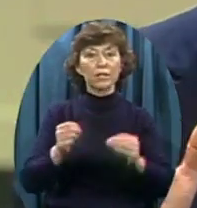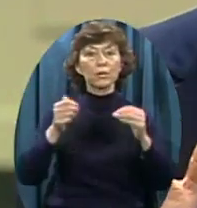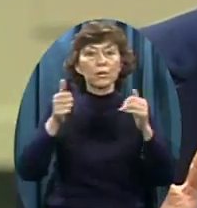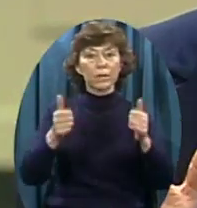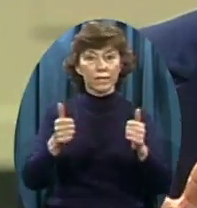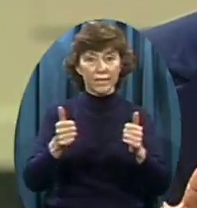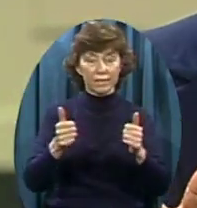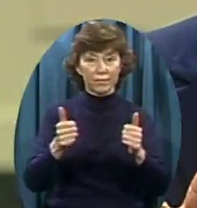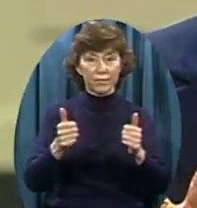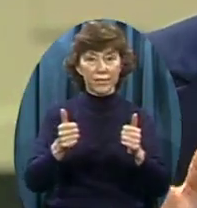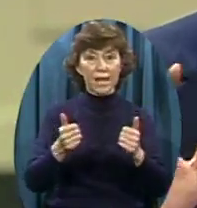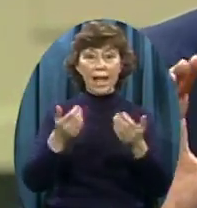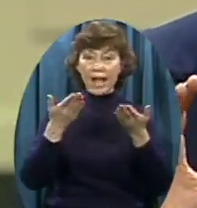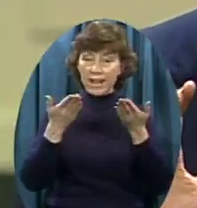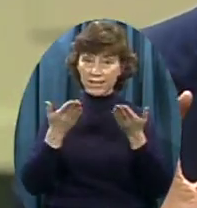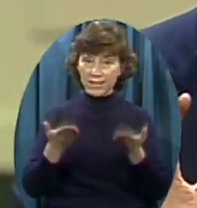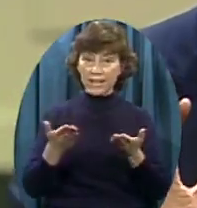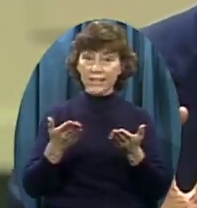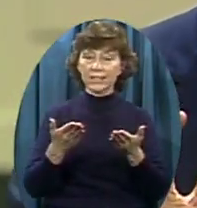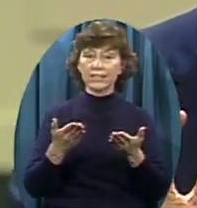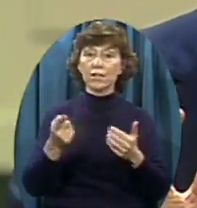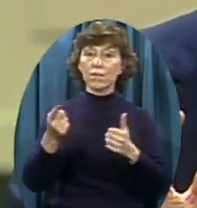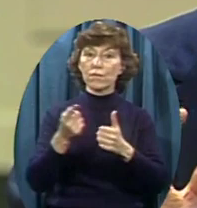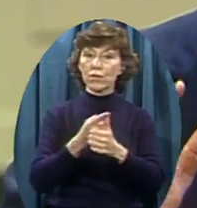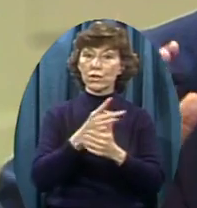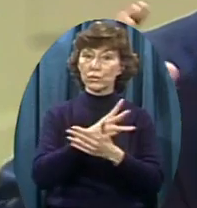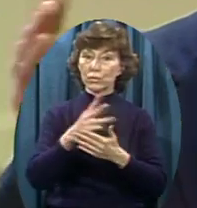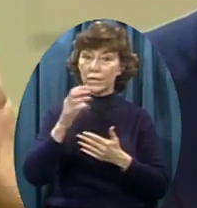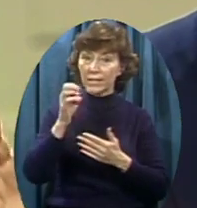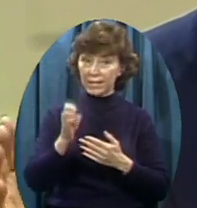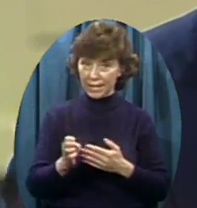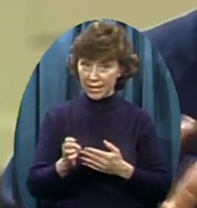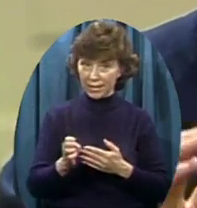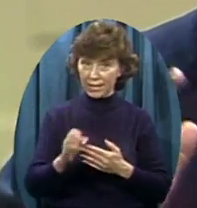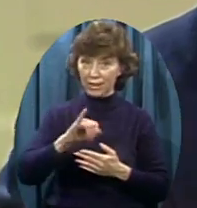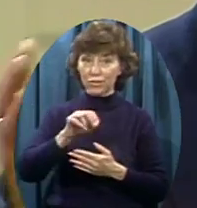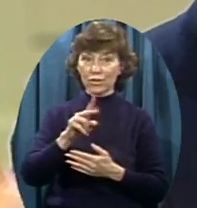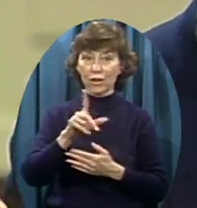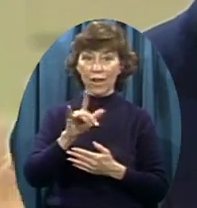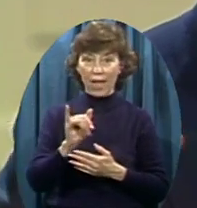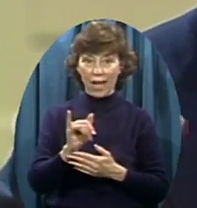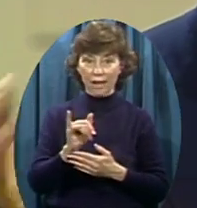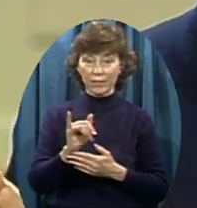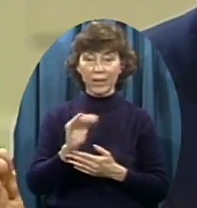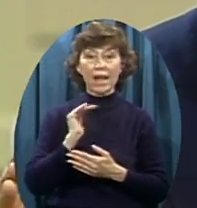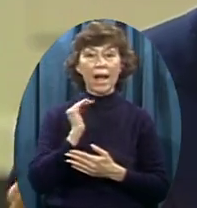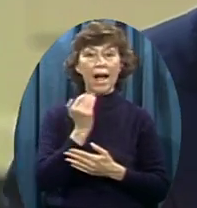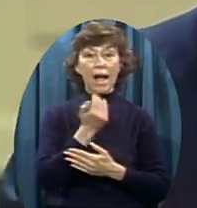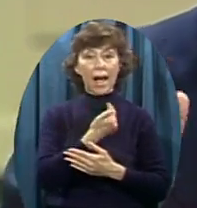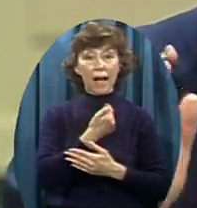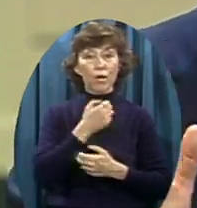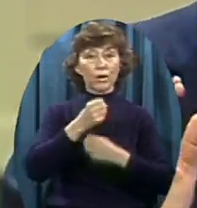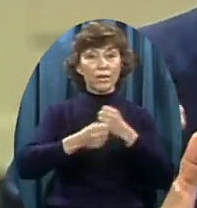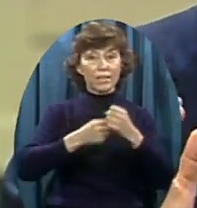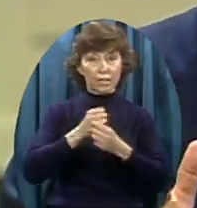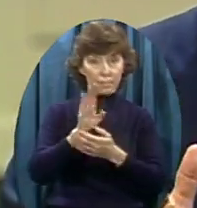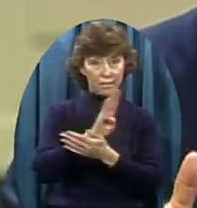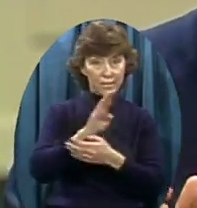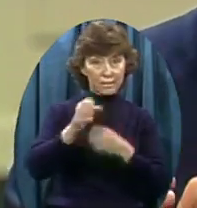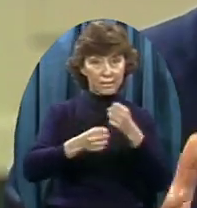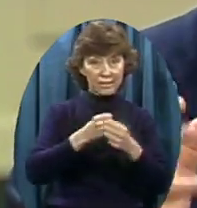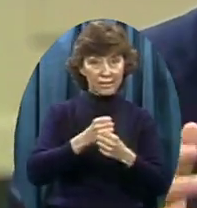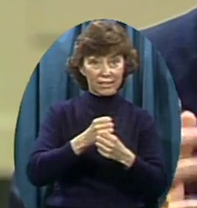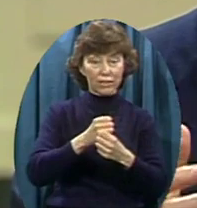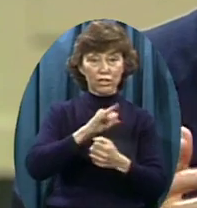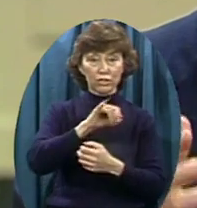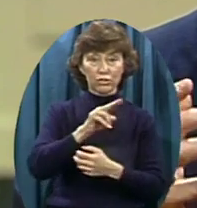weekend of July Which is the first Sunday Of our new fiscal year July 1 to June 30 Is our fiscal year I'm asking God